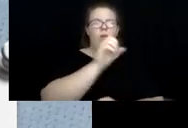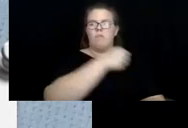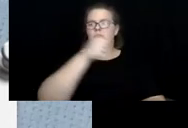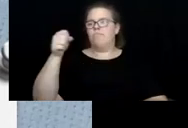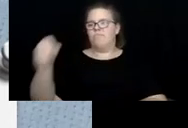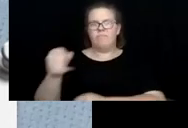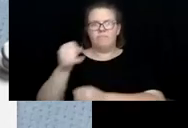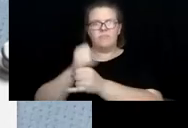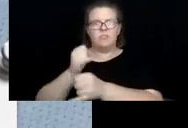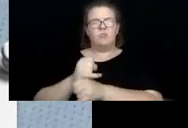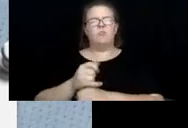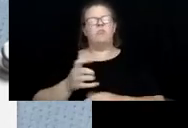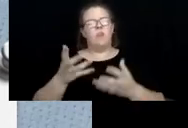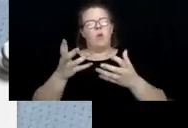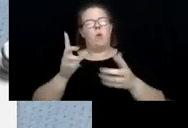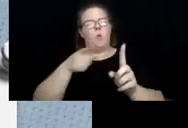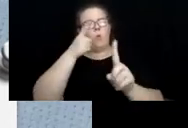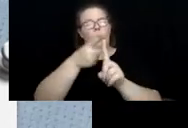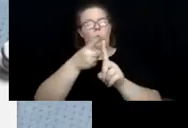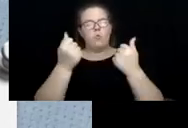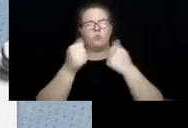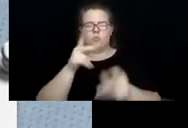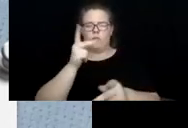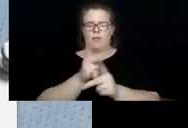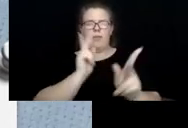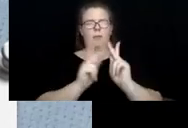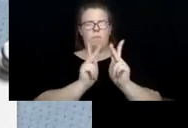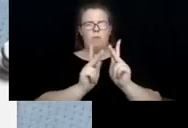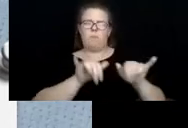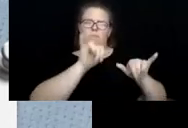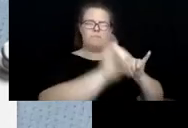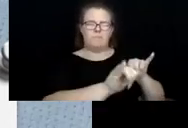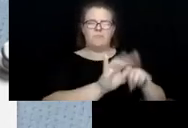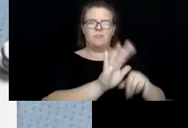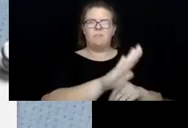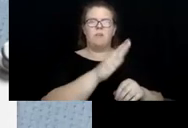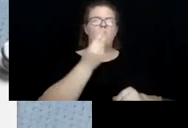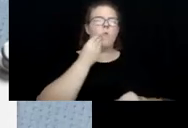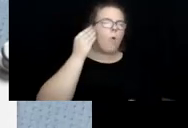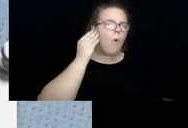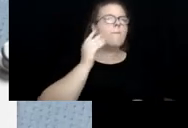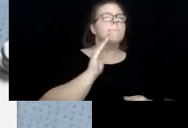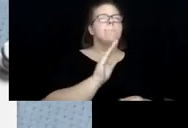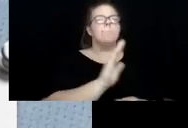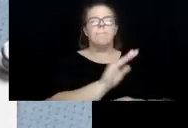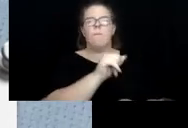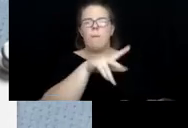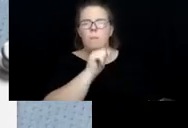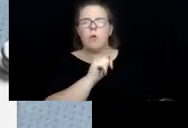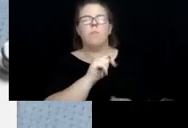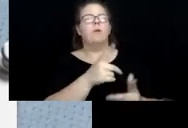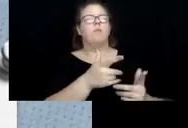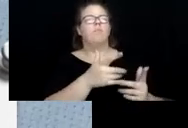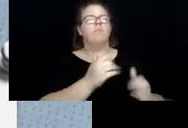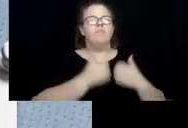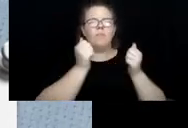goal is to try and keep people where they are, whether it be their own home, their own apartment, um, living